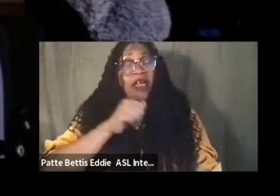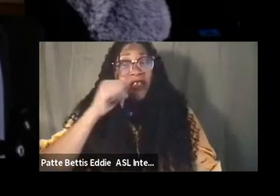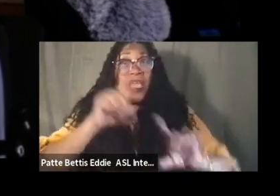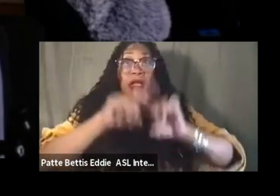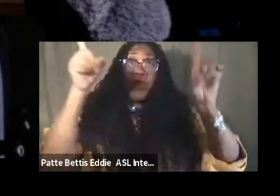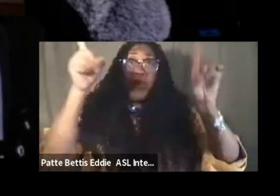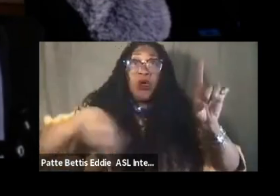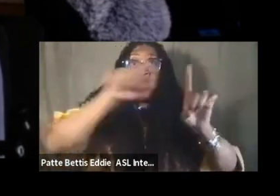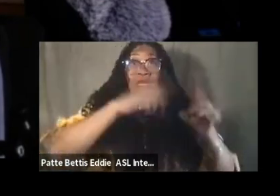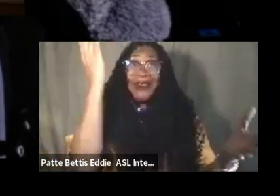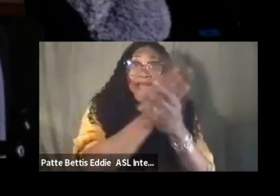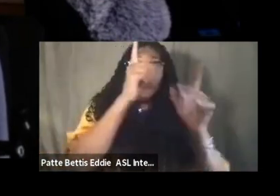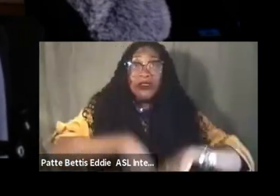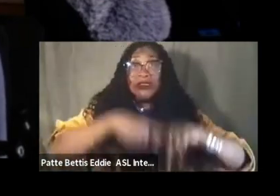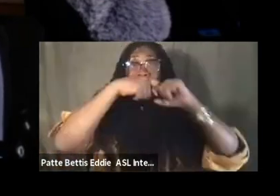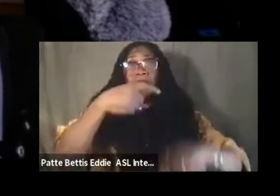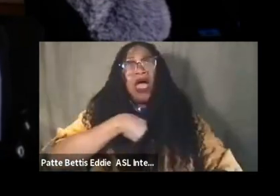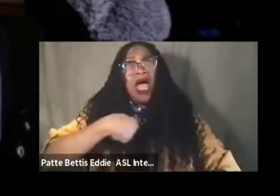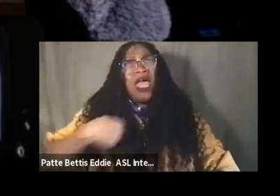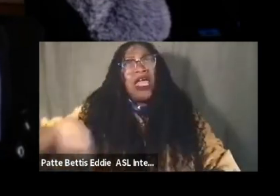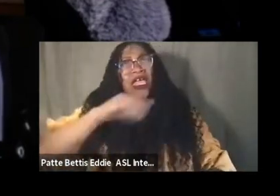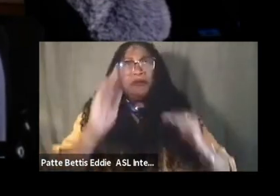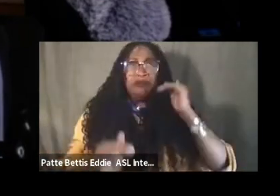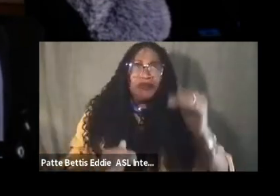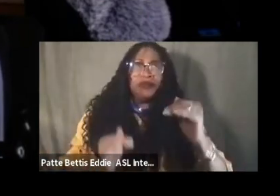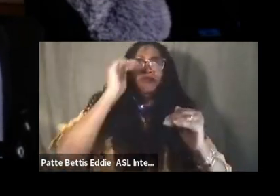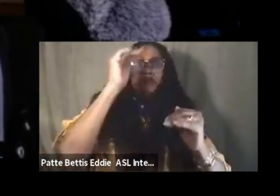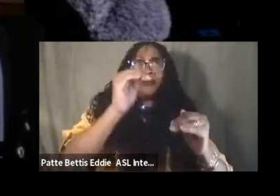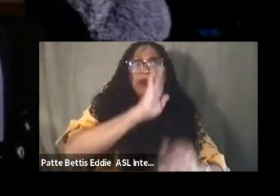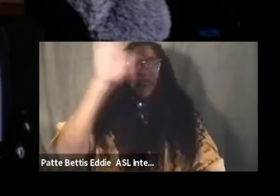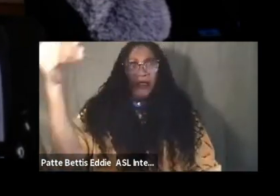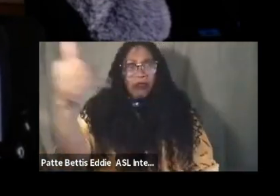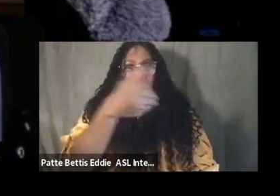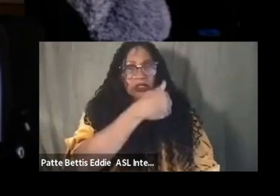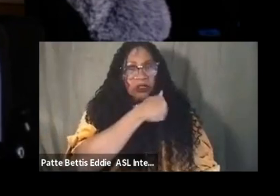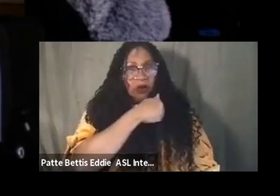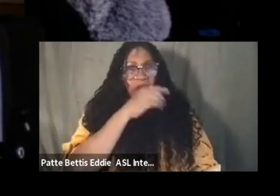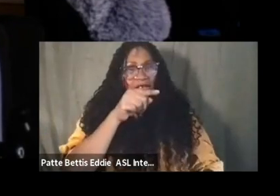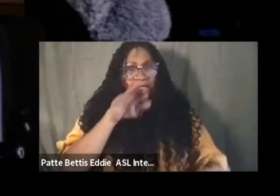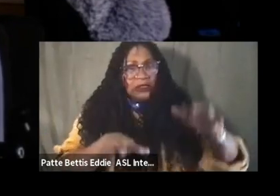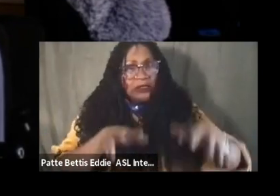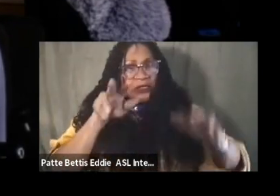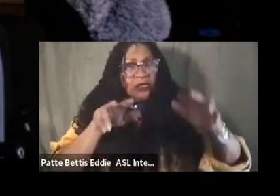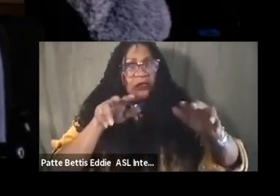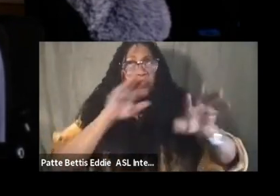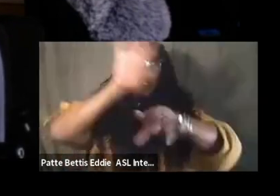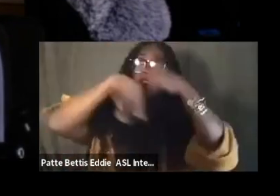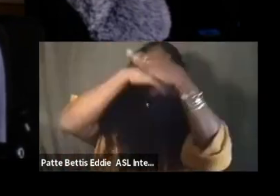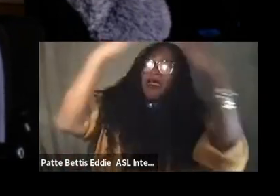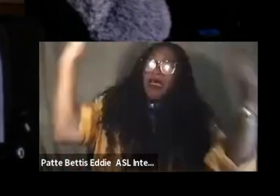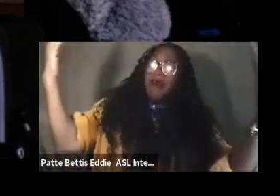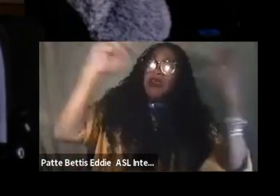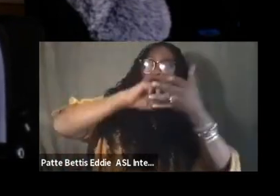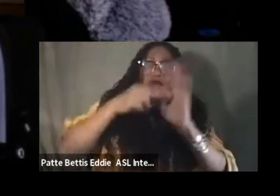we resign i came to fuck shit up a bit pure soul they hesitant let them know we haven't sent divine beings